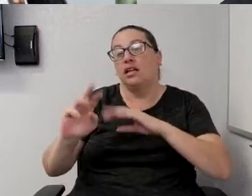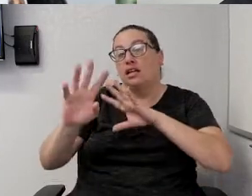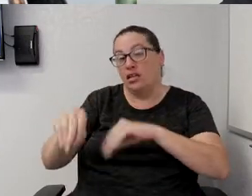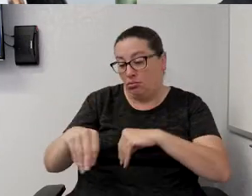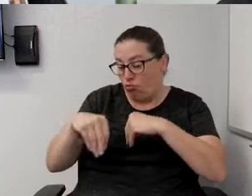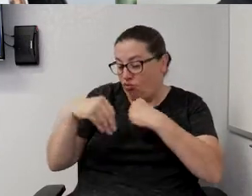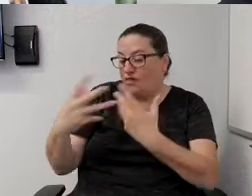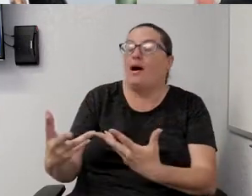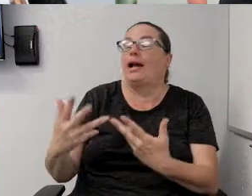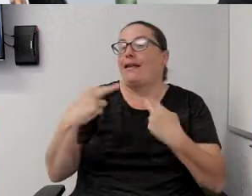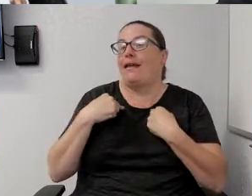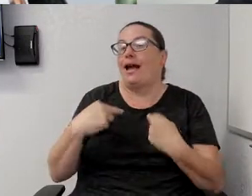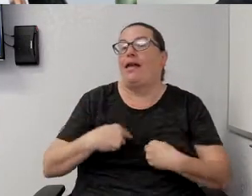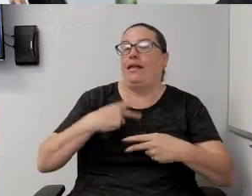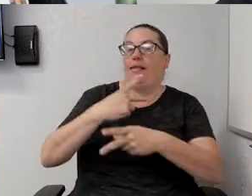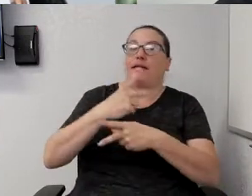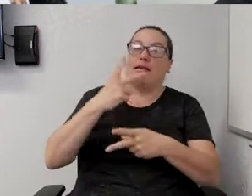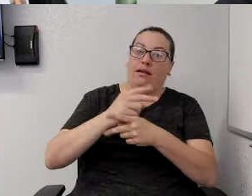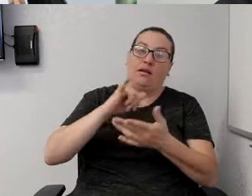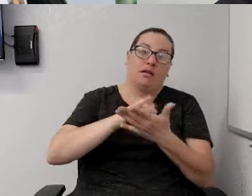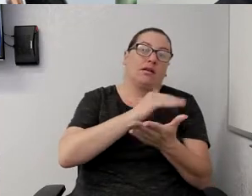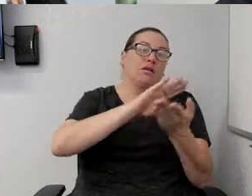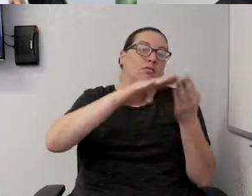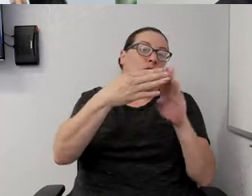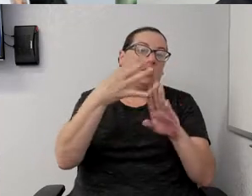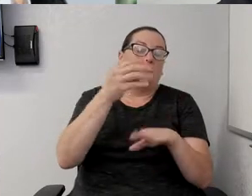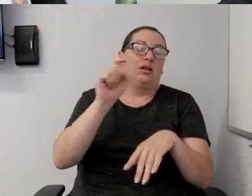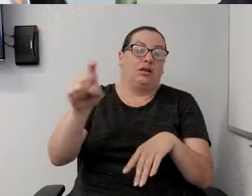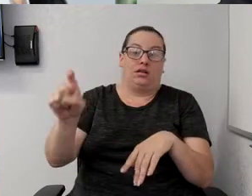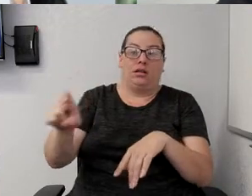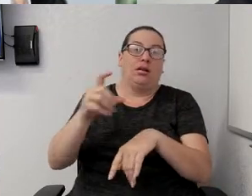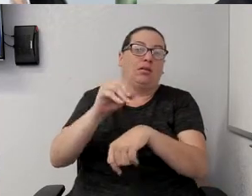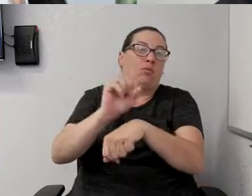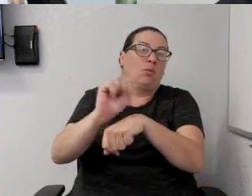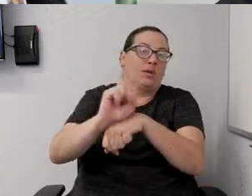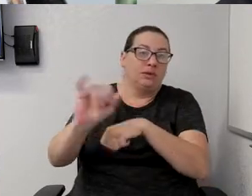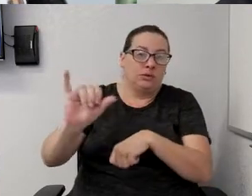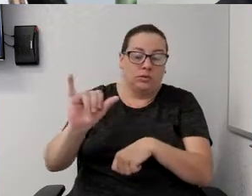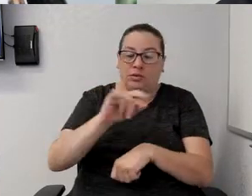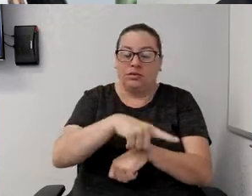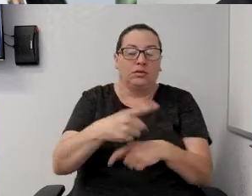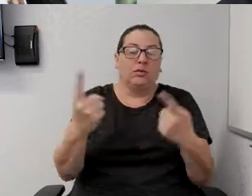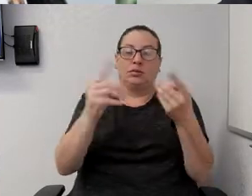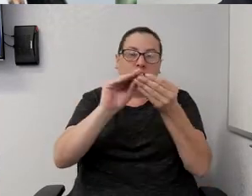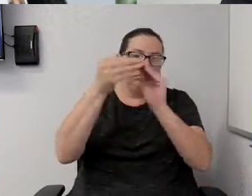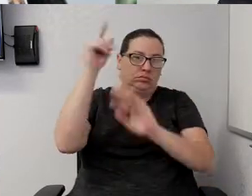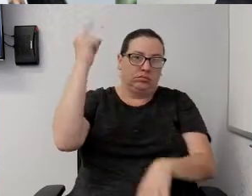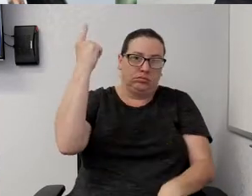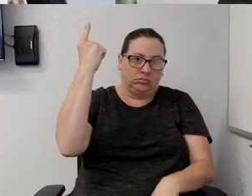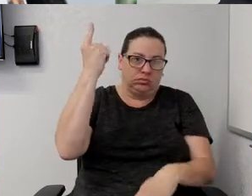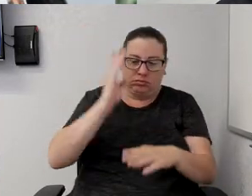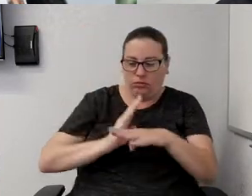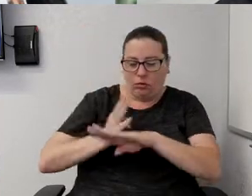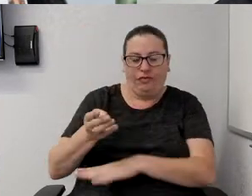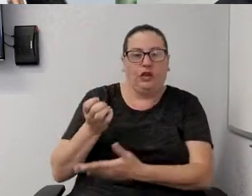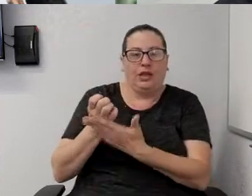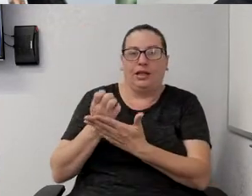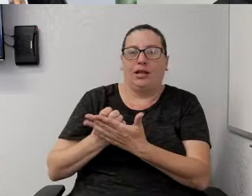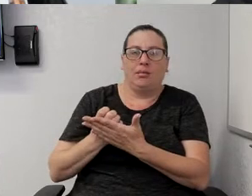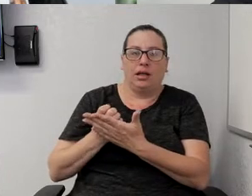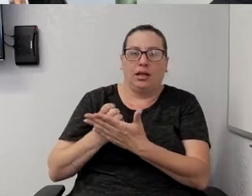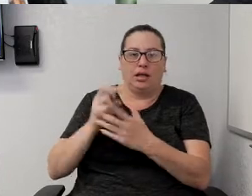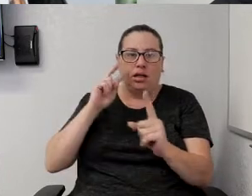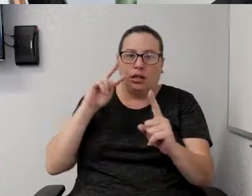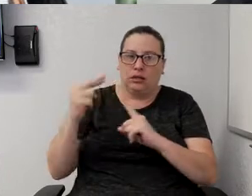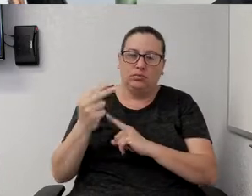that our community needs and our employees. And that will always take precedent over the economic aspect of a